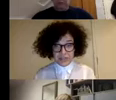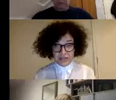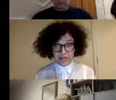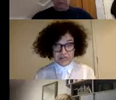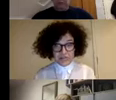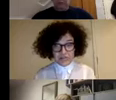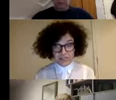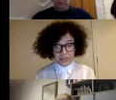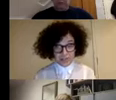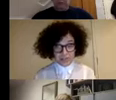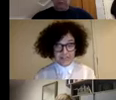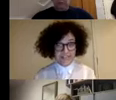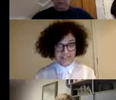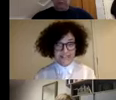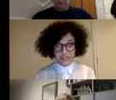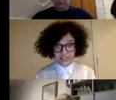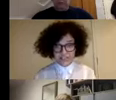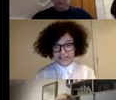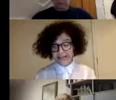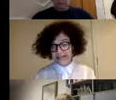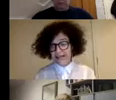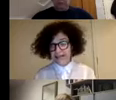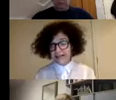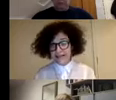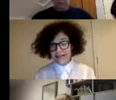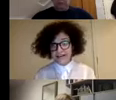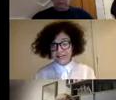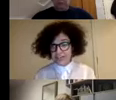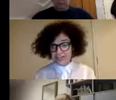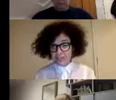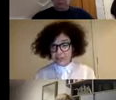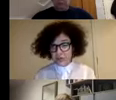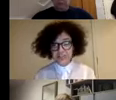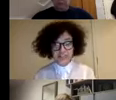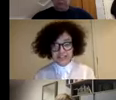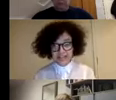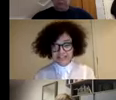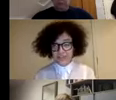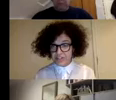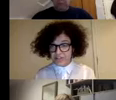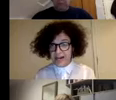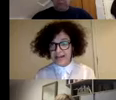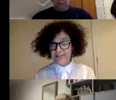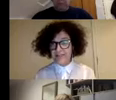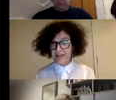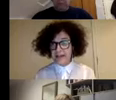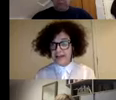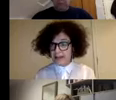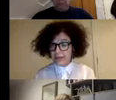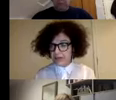reducing inequalities, SDGs 10, gender equality, SDG 5,